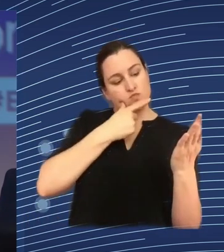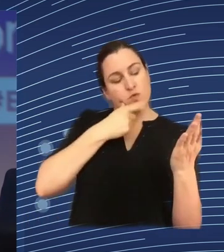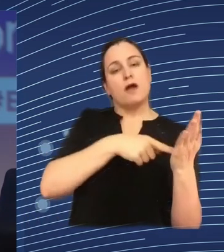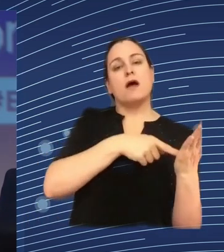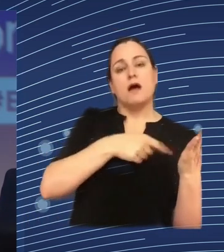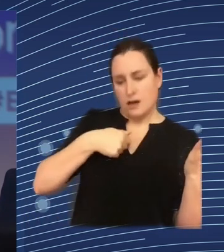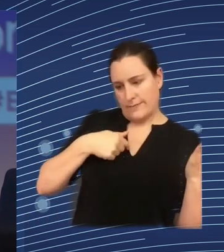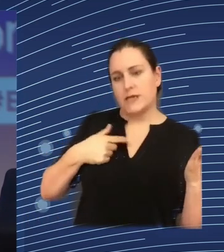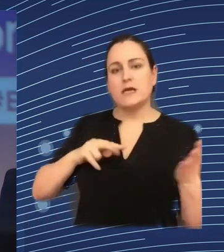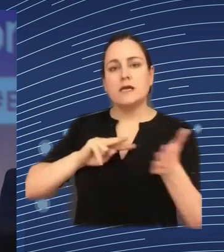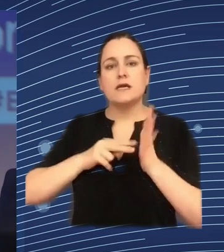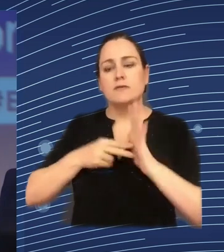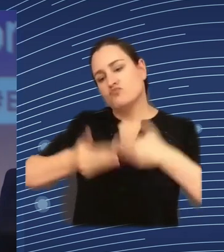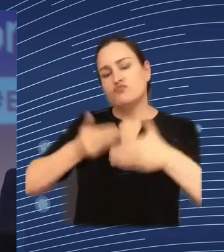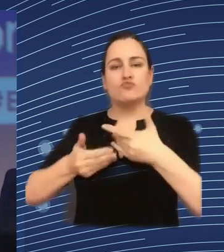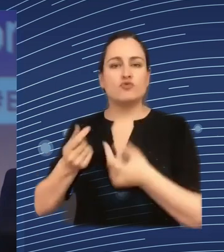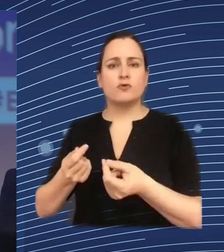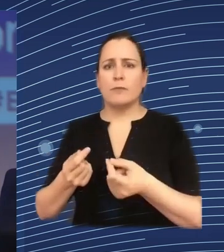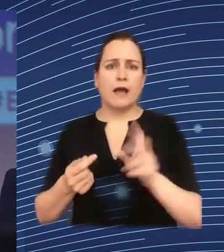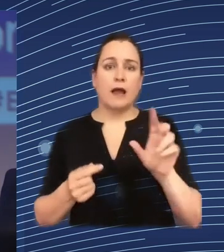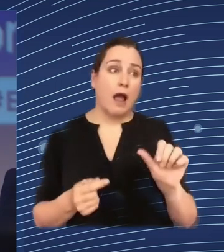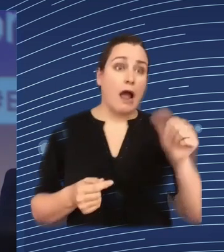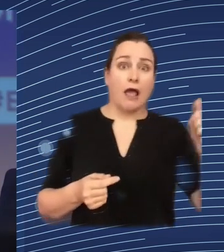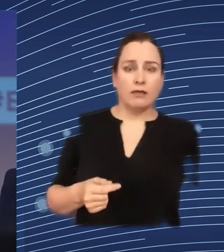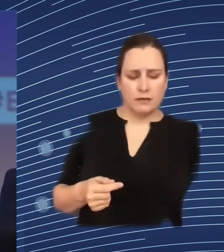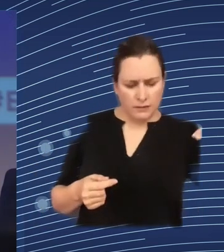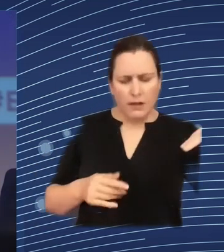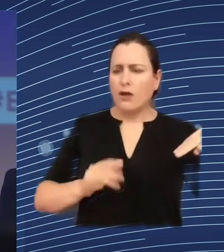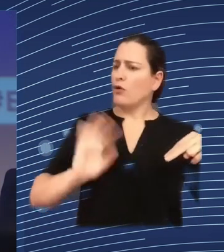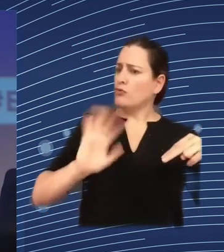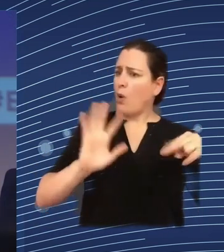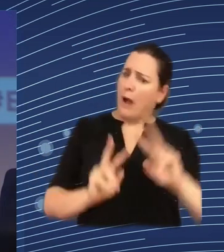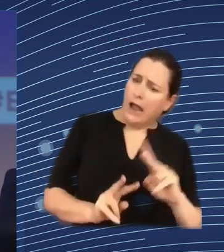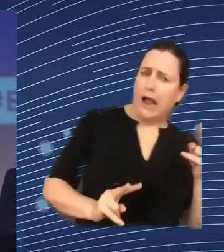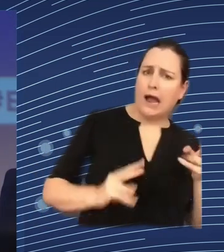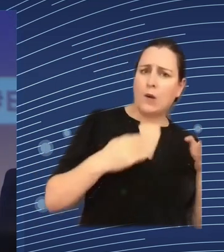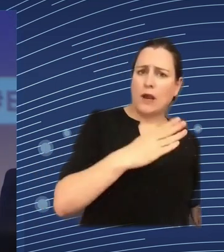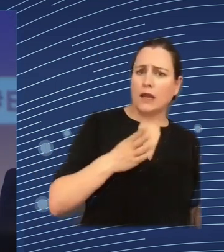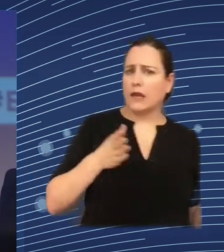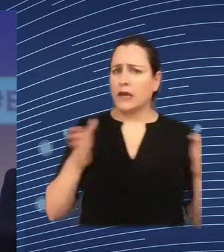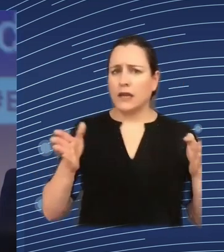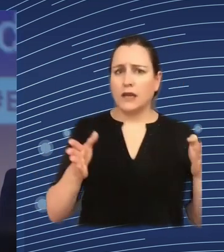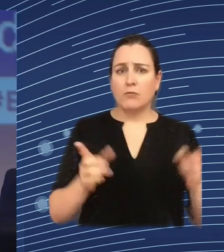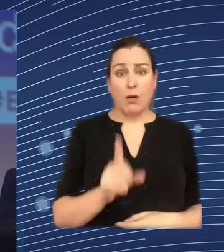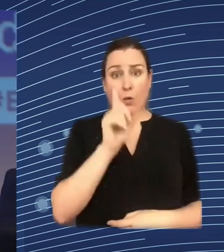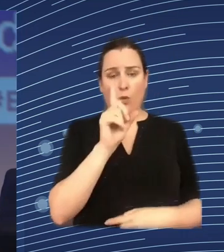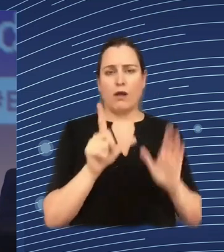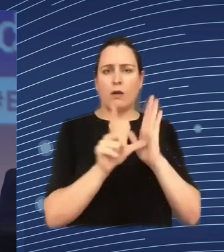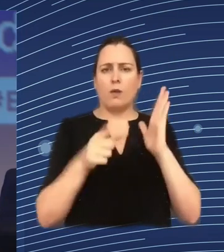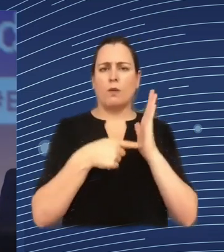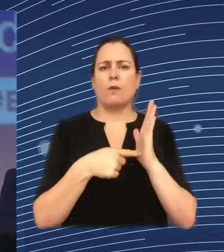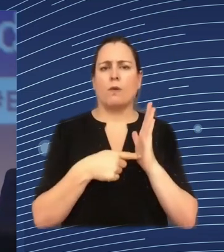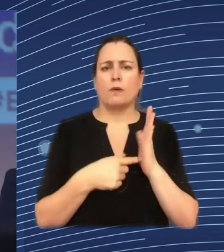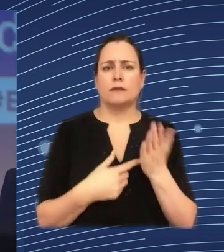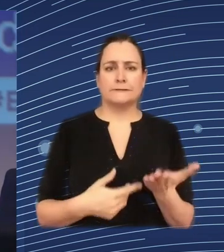terms and are mainly specified by case law and that's